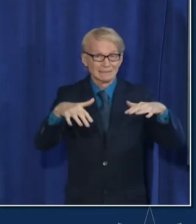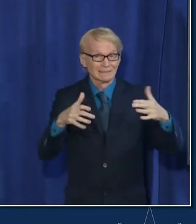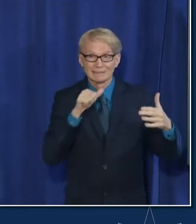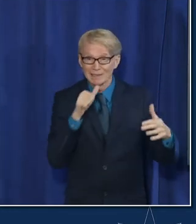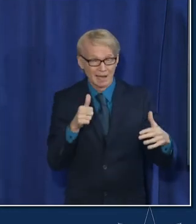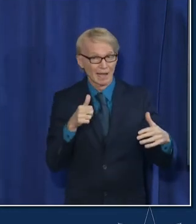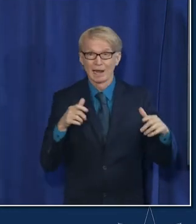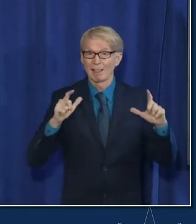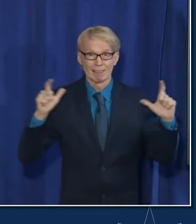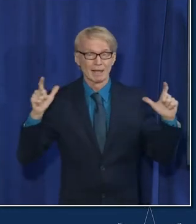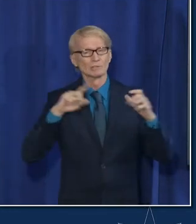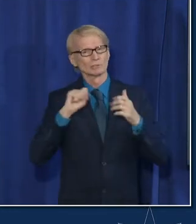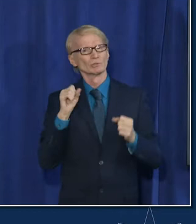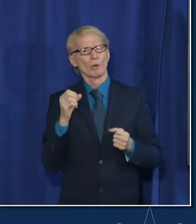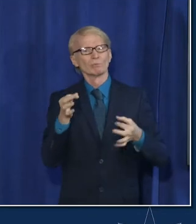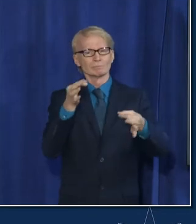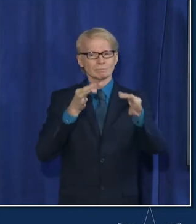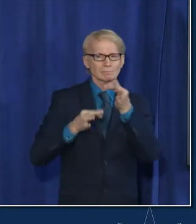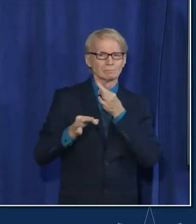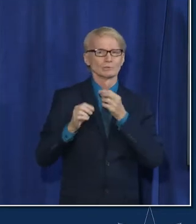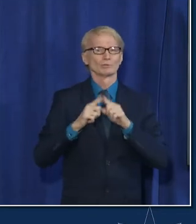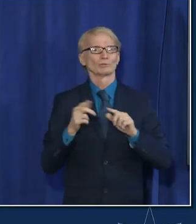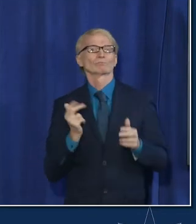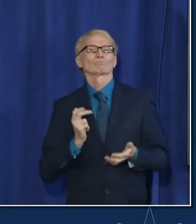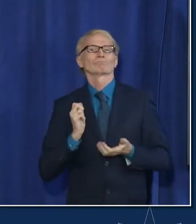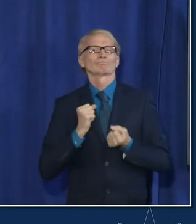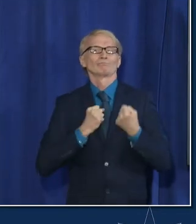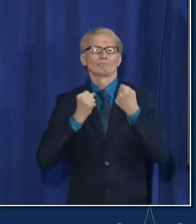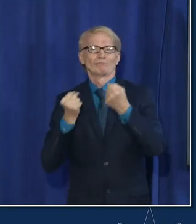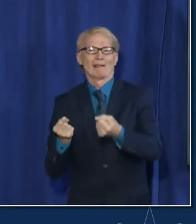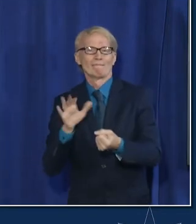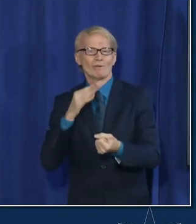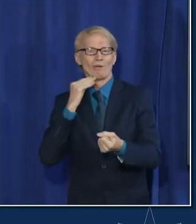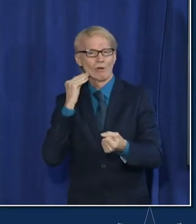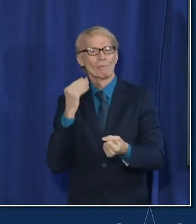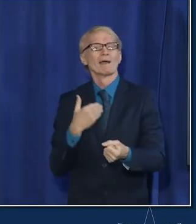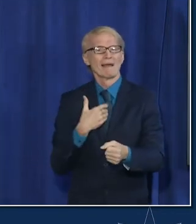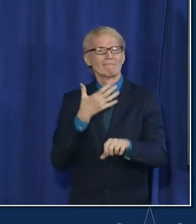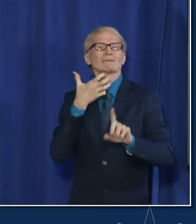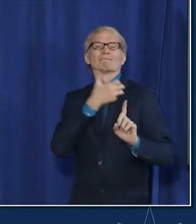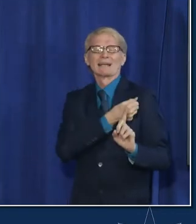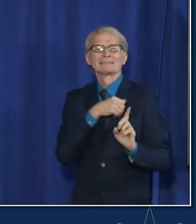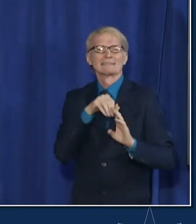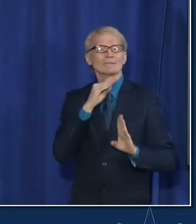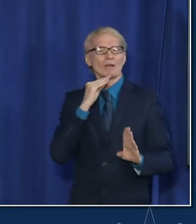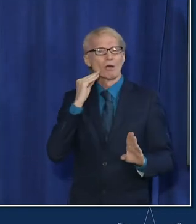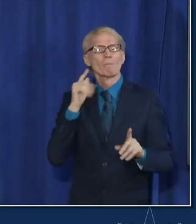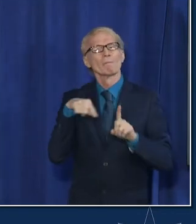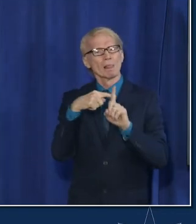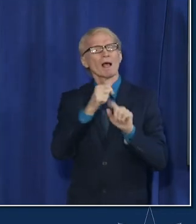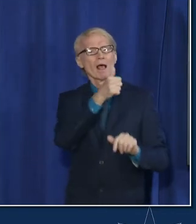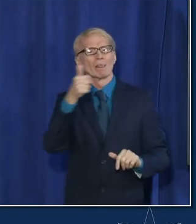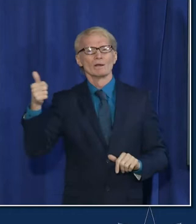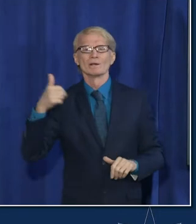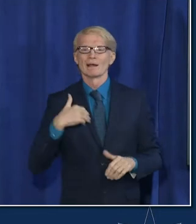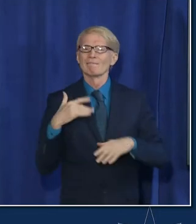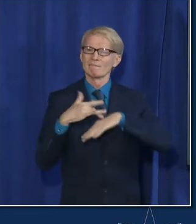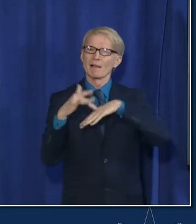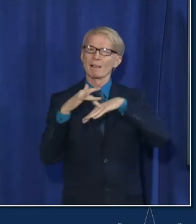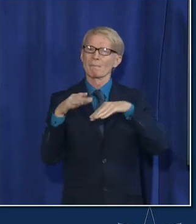and uh of course continuing to monitor where we need to make sure there's vaccine availability and awareness you'll hear more about cps's work on that